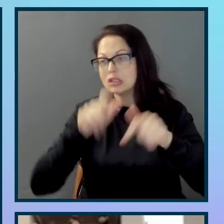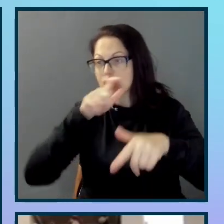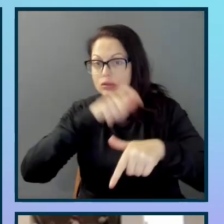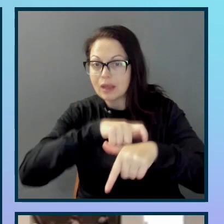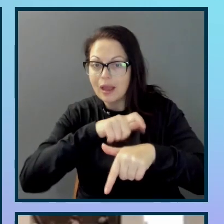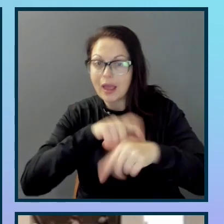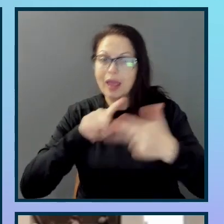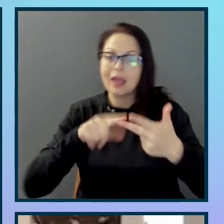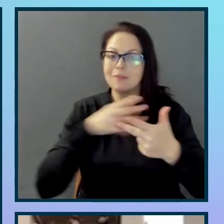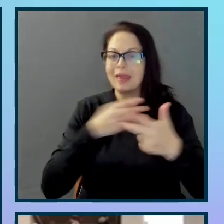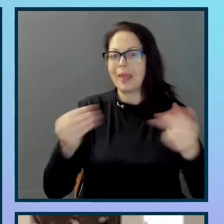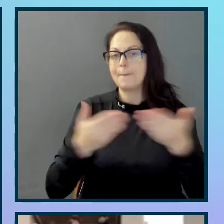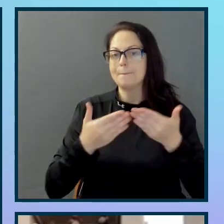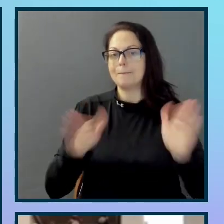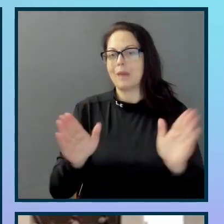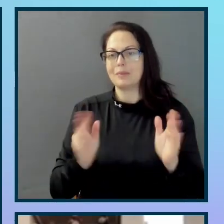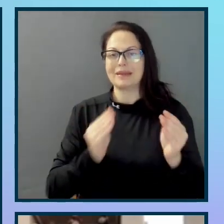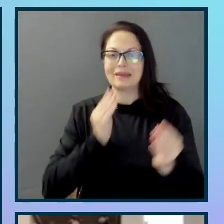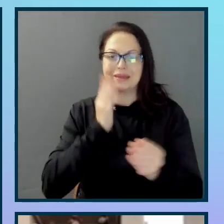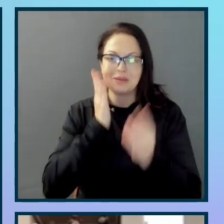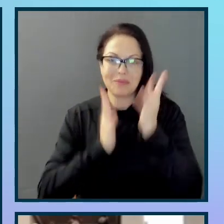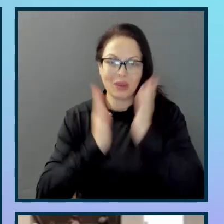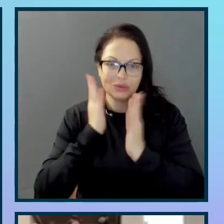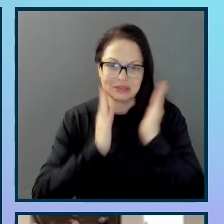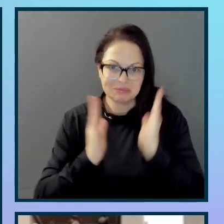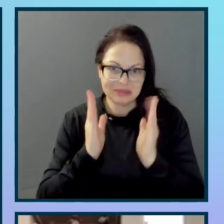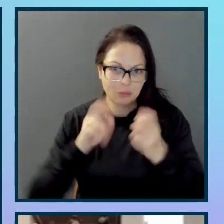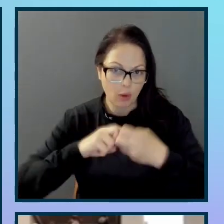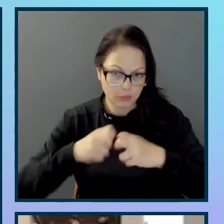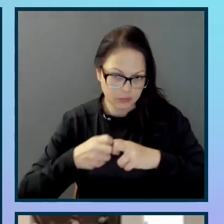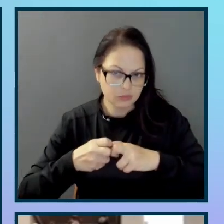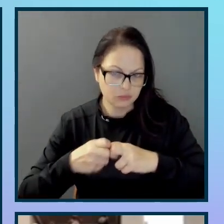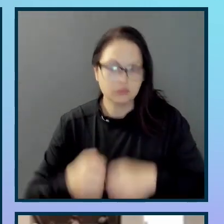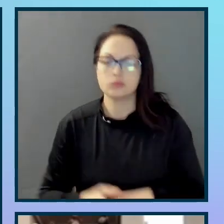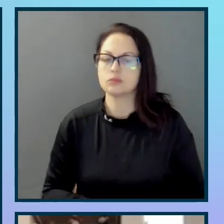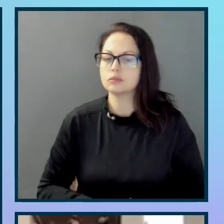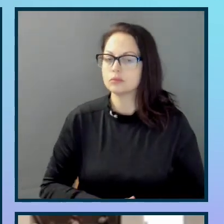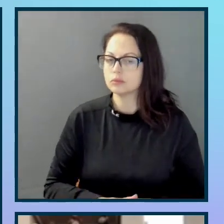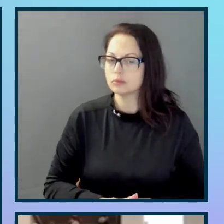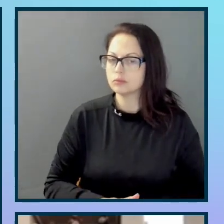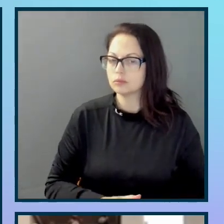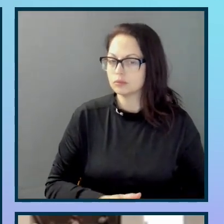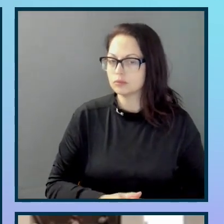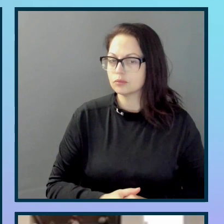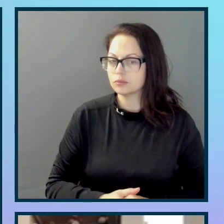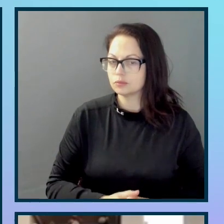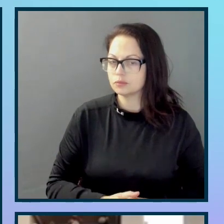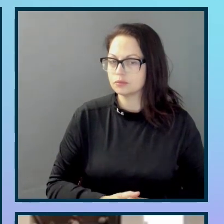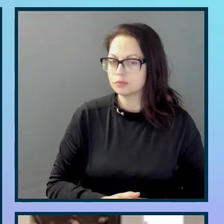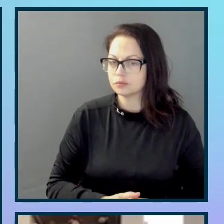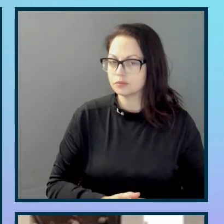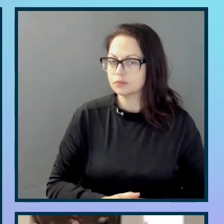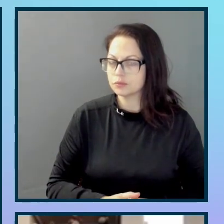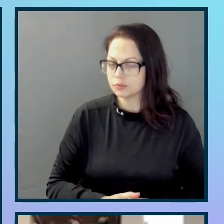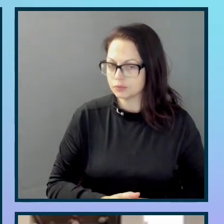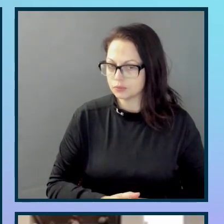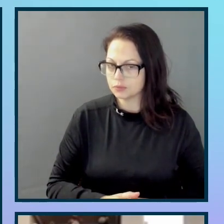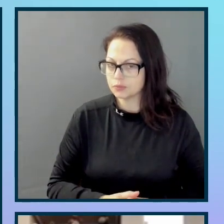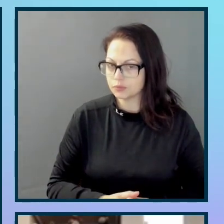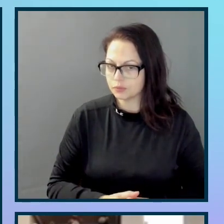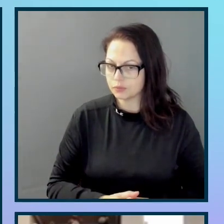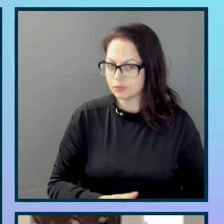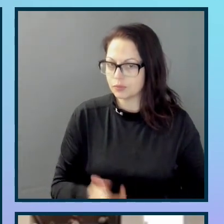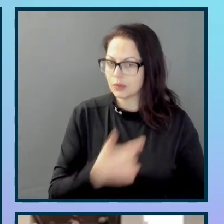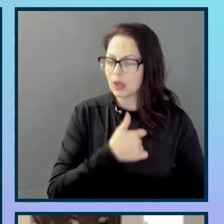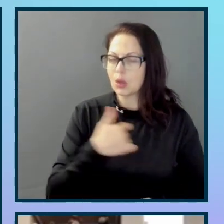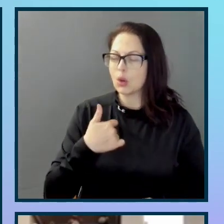Ultimately, though, and this is a hard one to argue, I grant you, we need to think about how and why and who we're